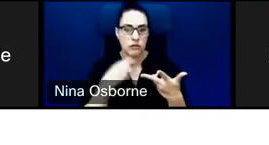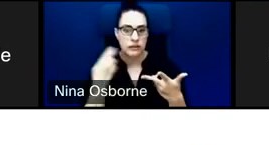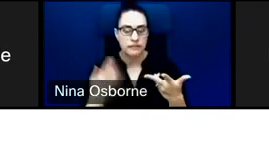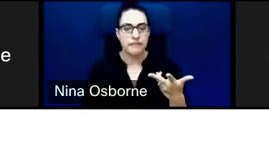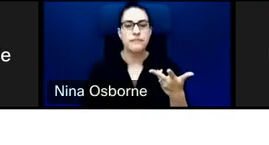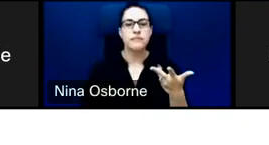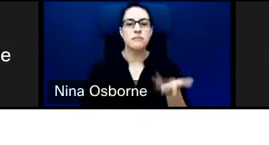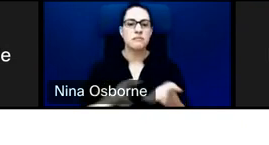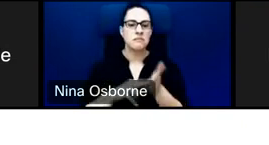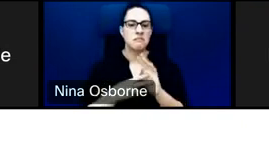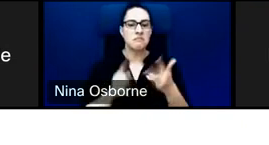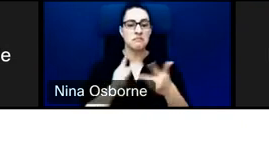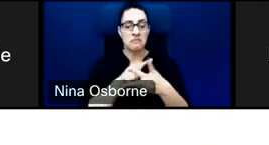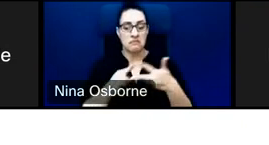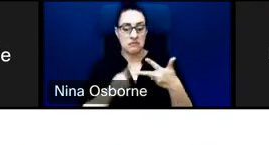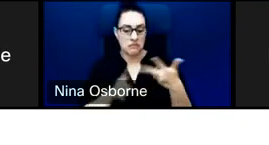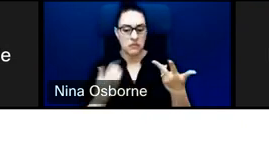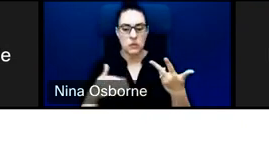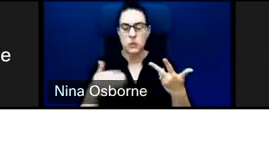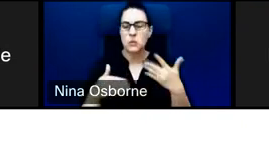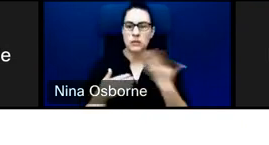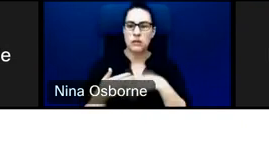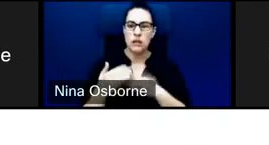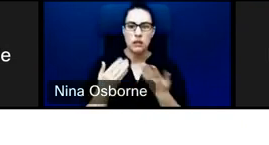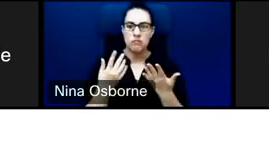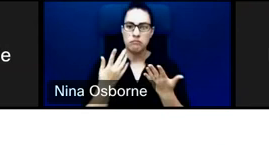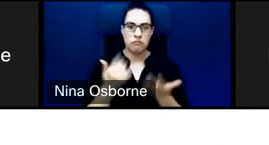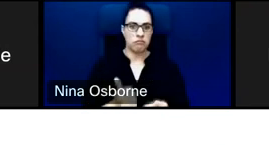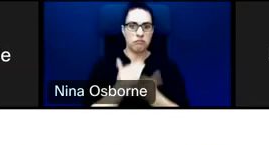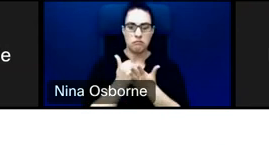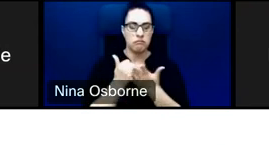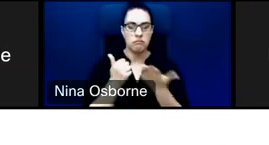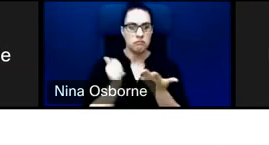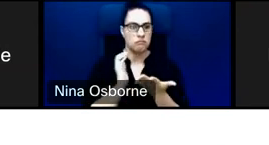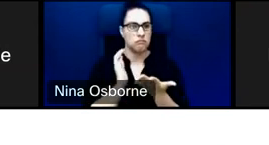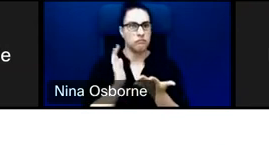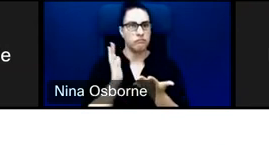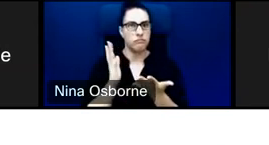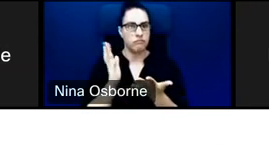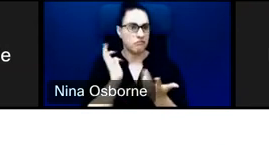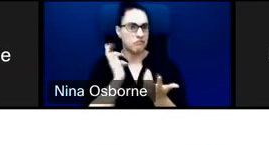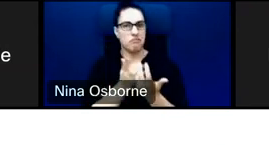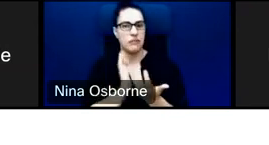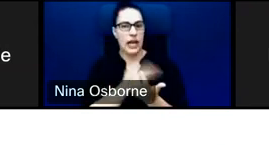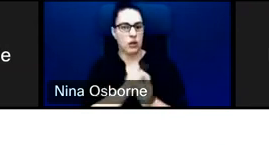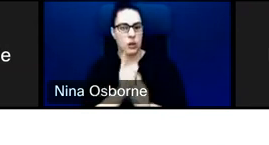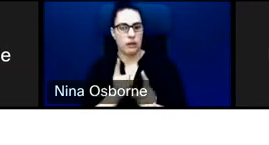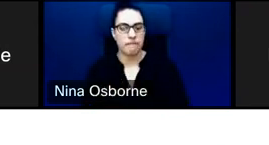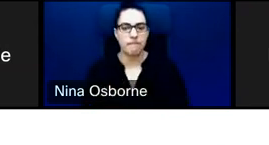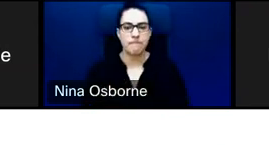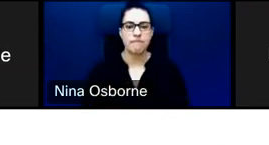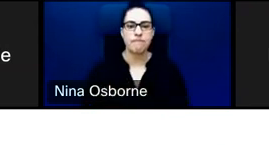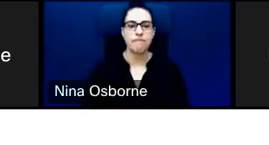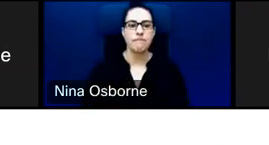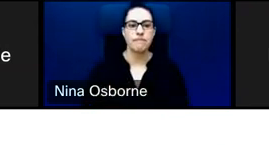BUILD Act and our mandate as a development finance institution that we would strive to achieve. So when we do an IQ